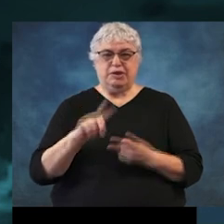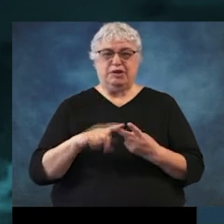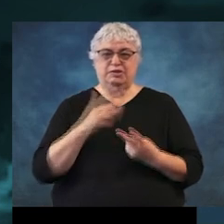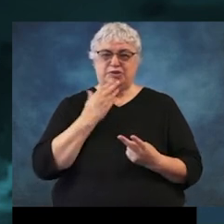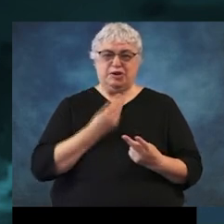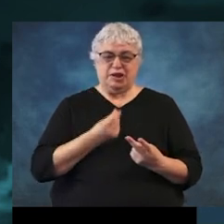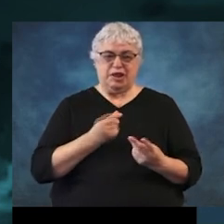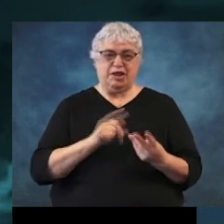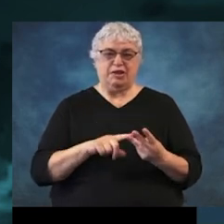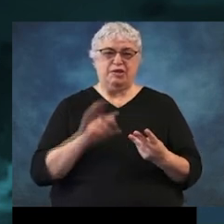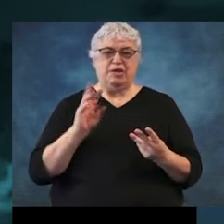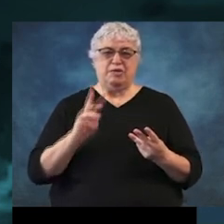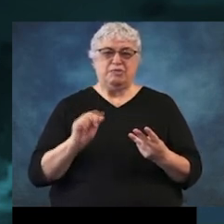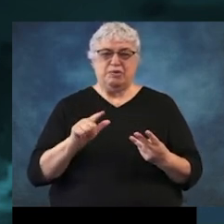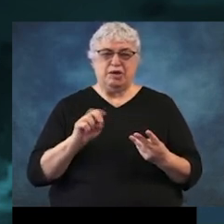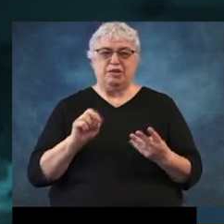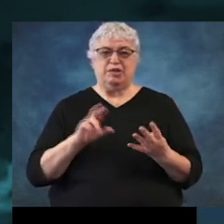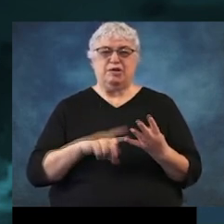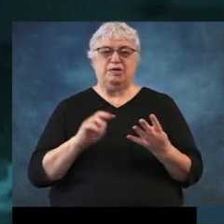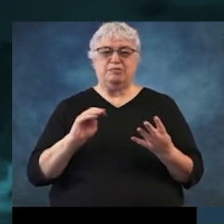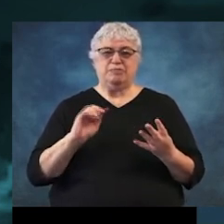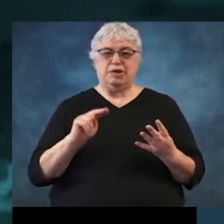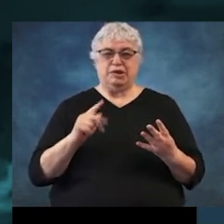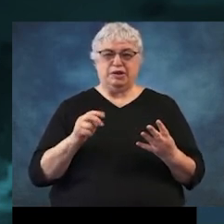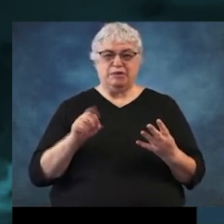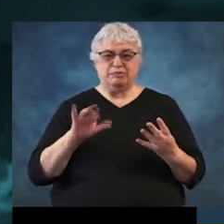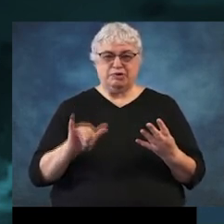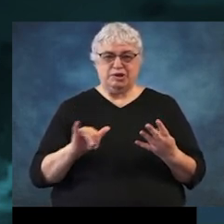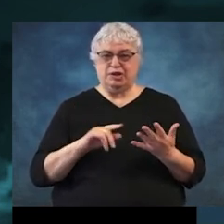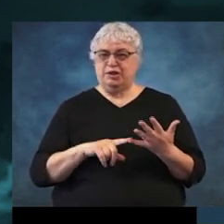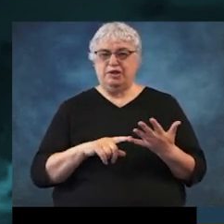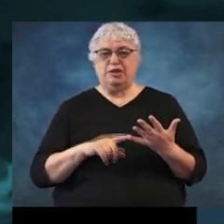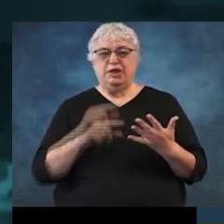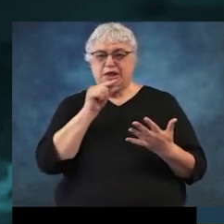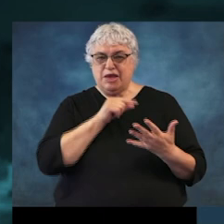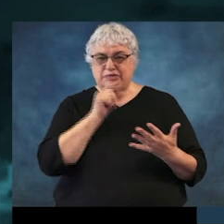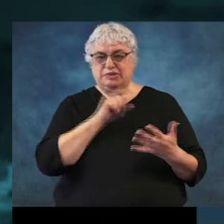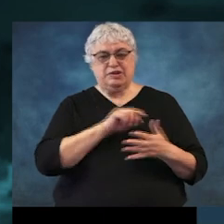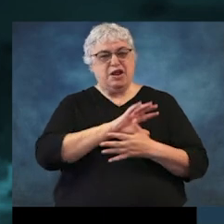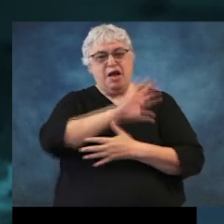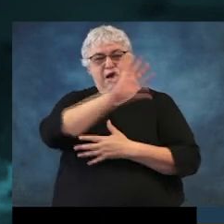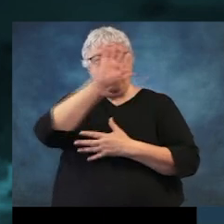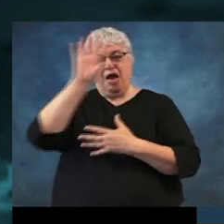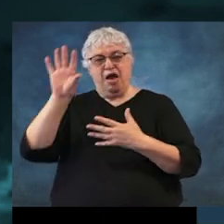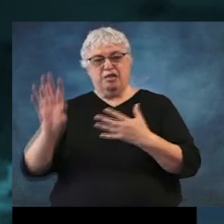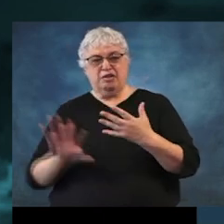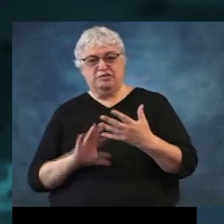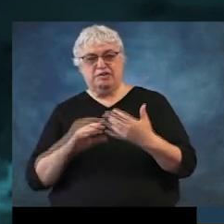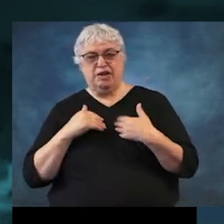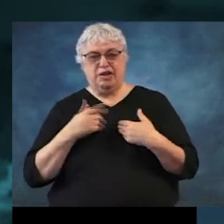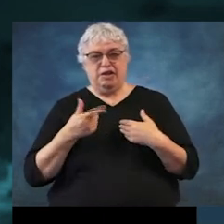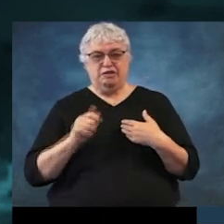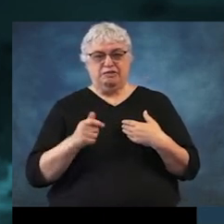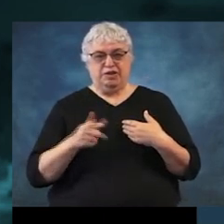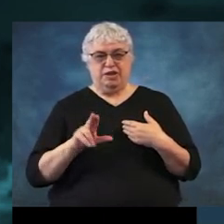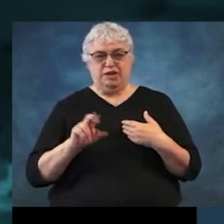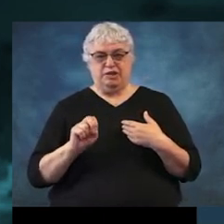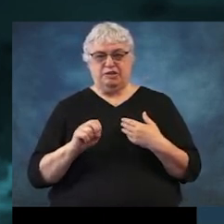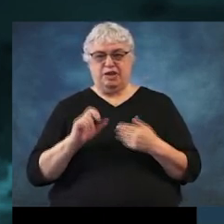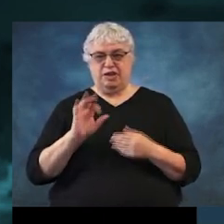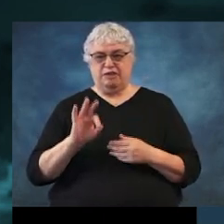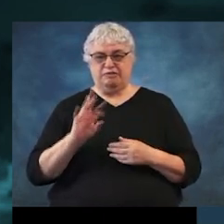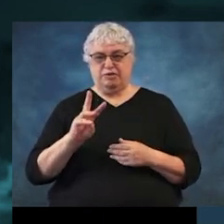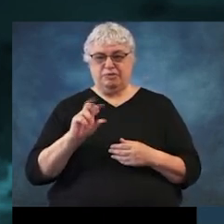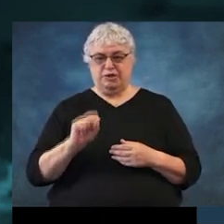Sugarland, Waller County, Montgomery County, you know, all the surrounding counties around us with gauges. And you can go to